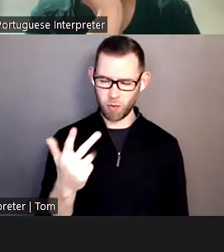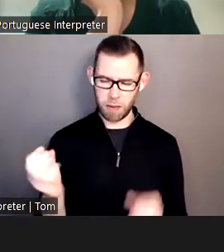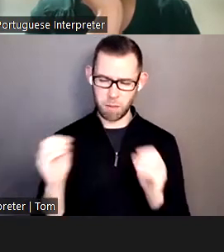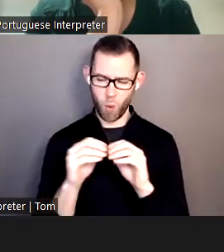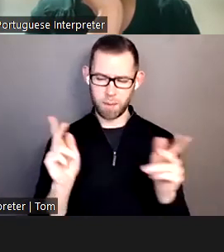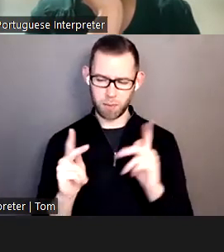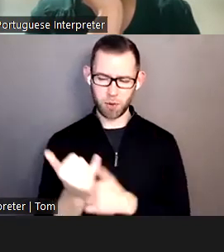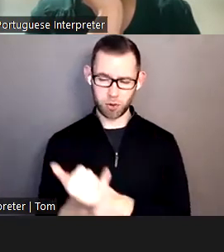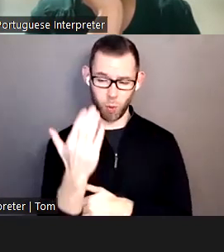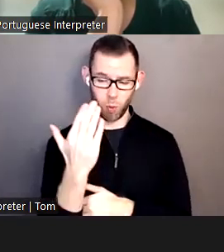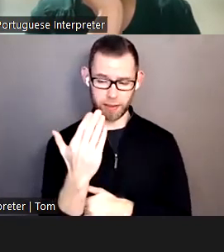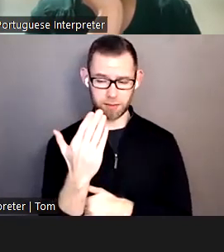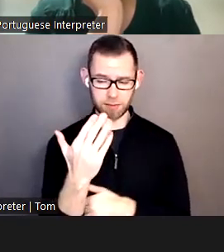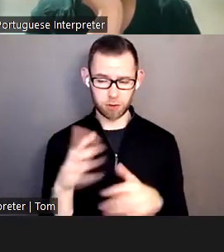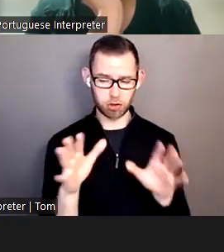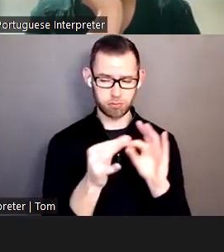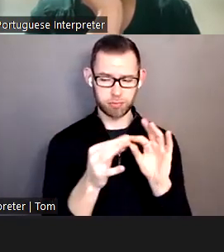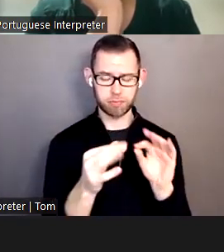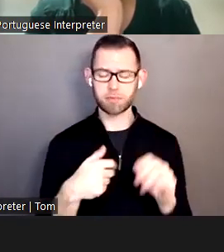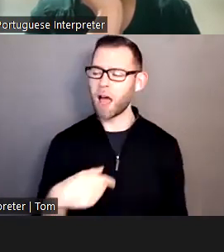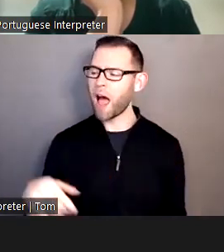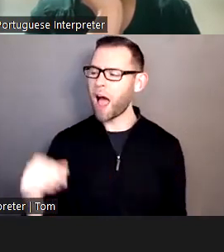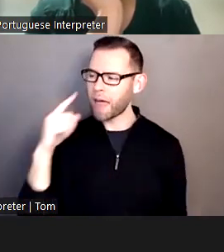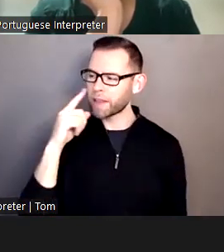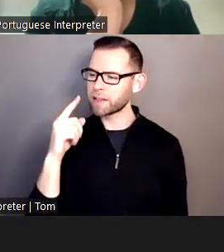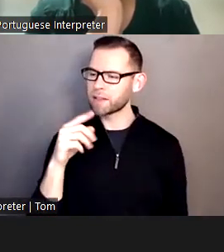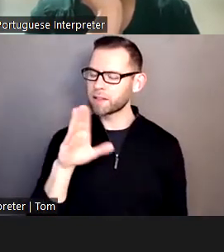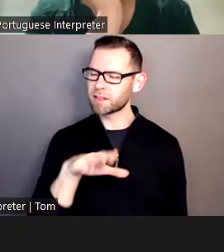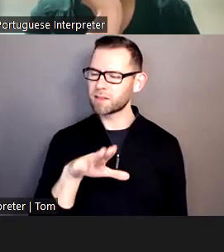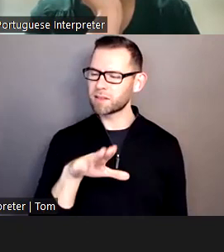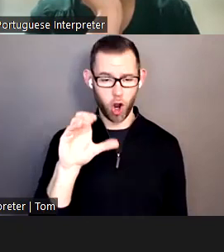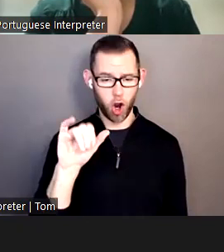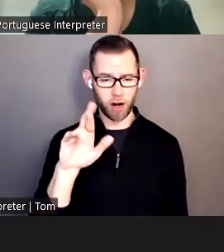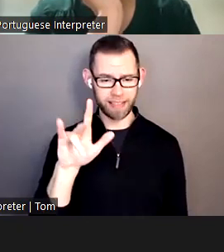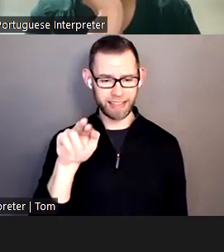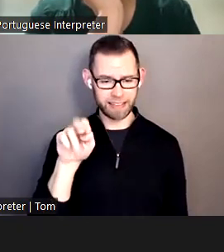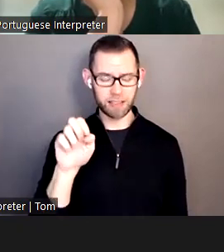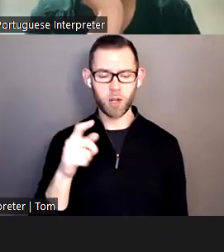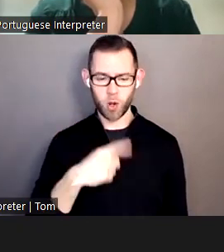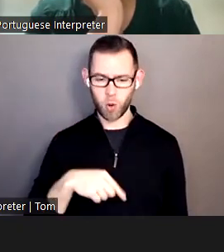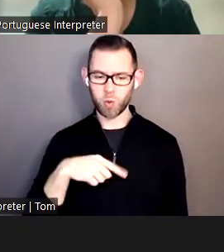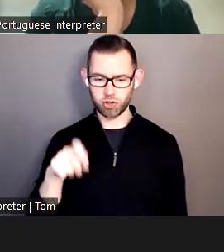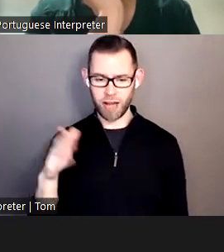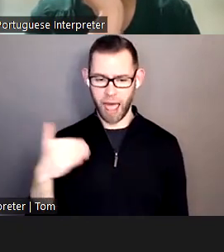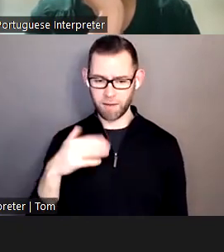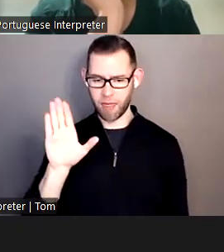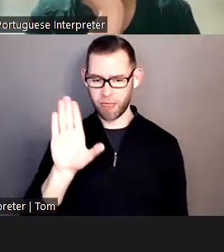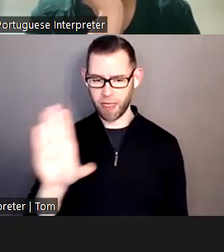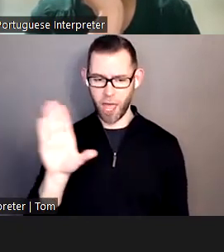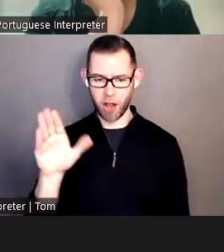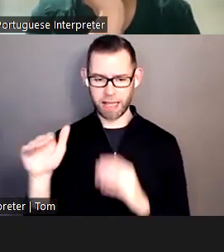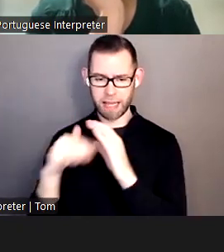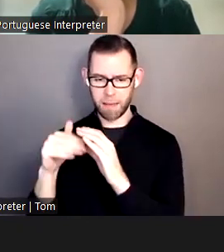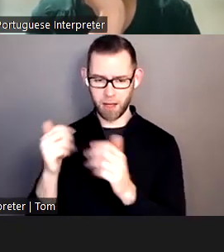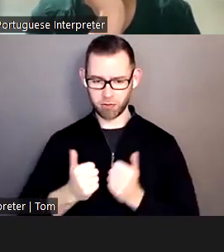I think we have your. Carleen, we should have captured their email addresses. That is correct. We have their contact.